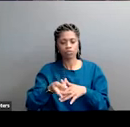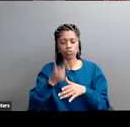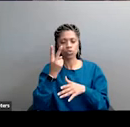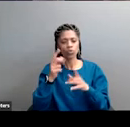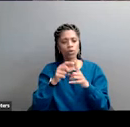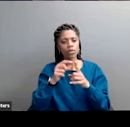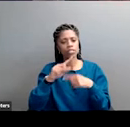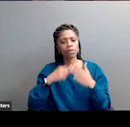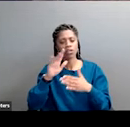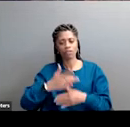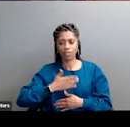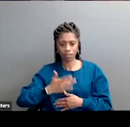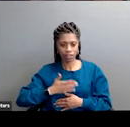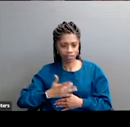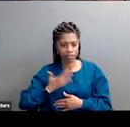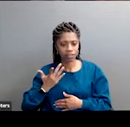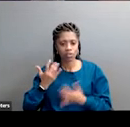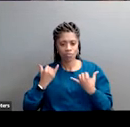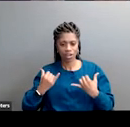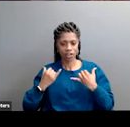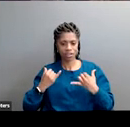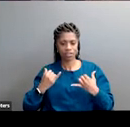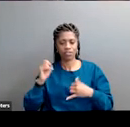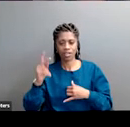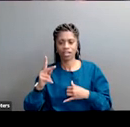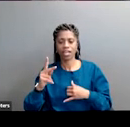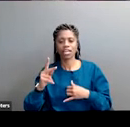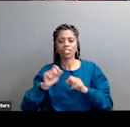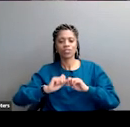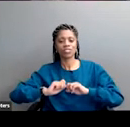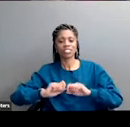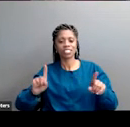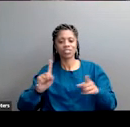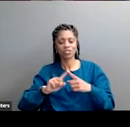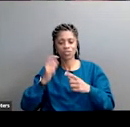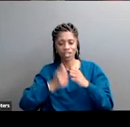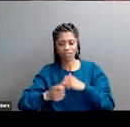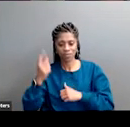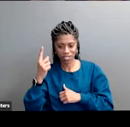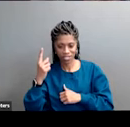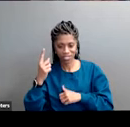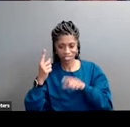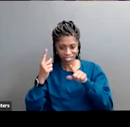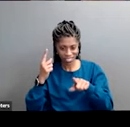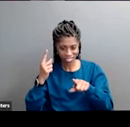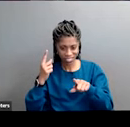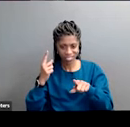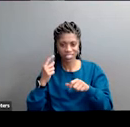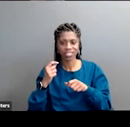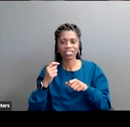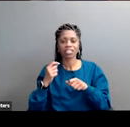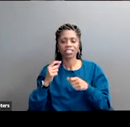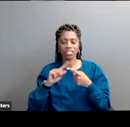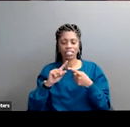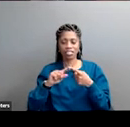if you would and before you hit send you're going to make sure you're sending this to everybody hey macarena from chile all right everybody else hold off for one quick minute type